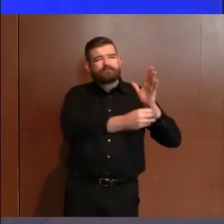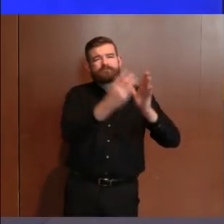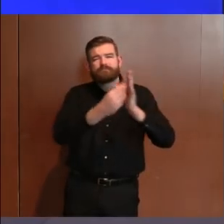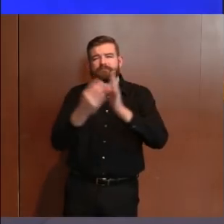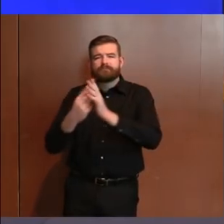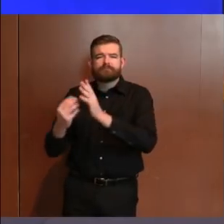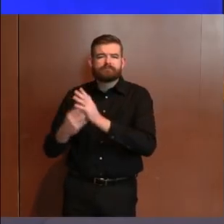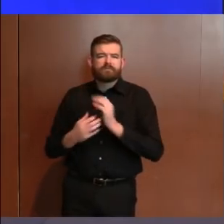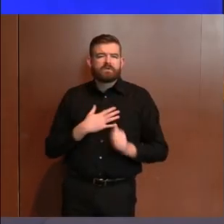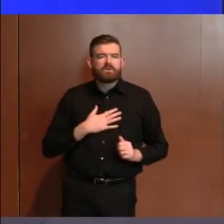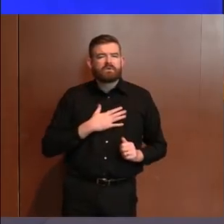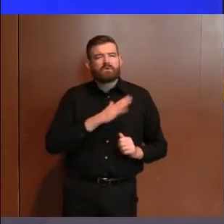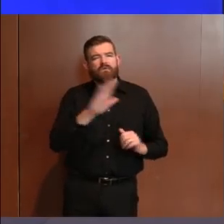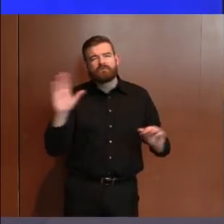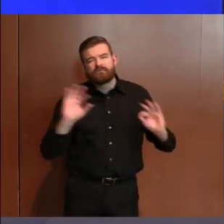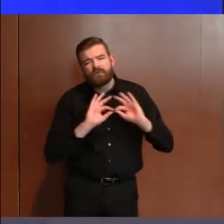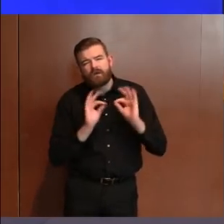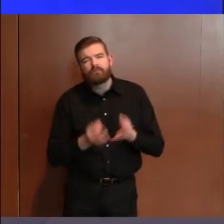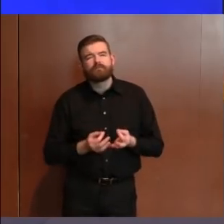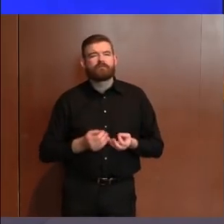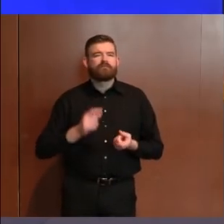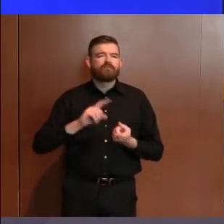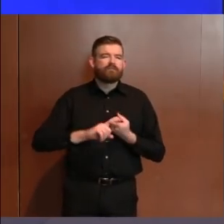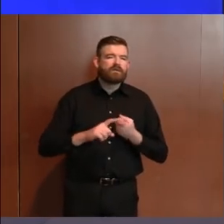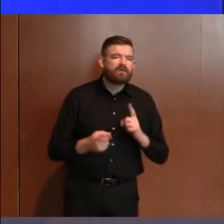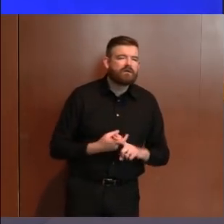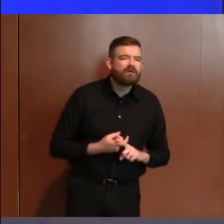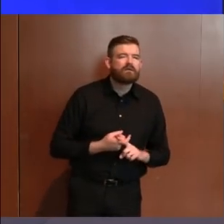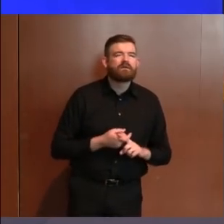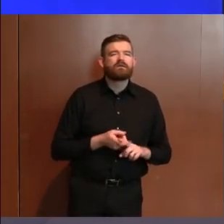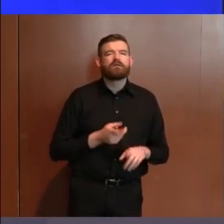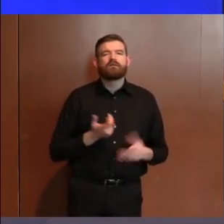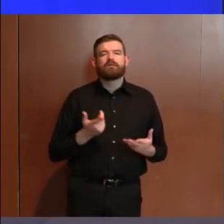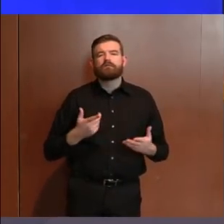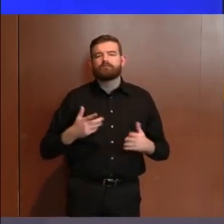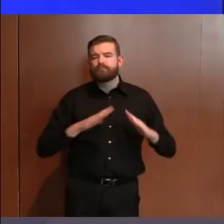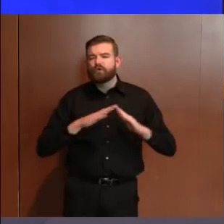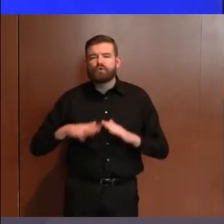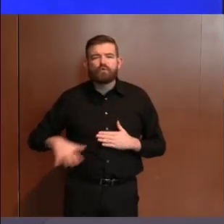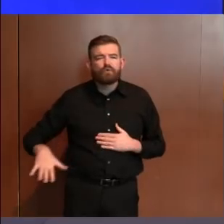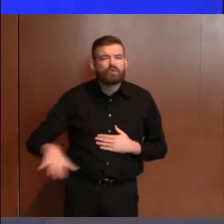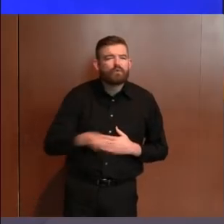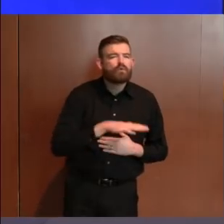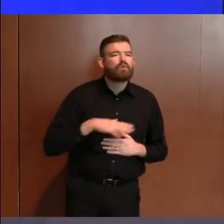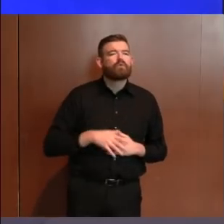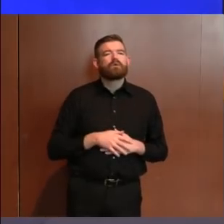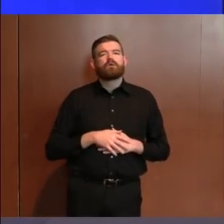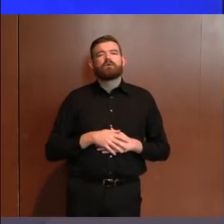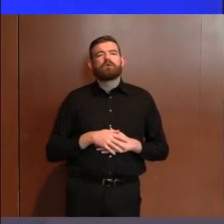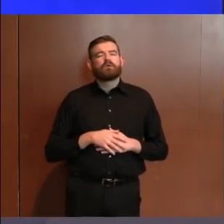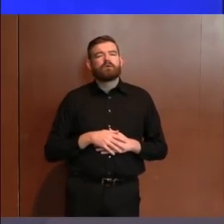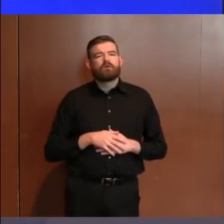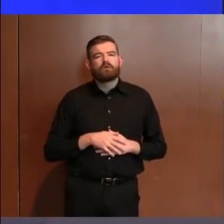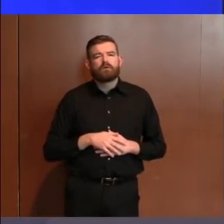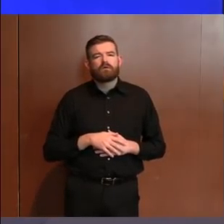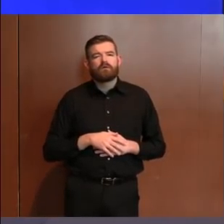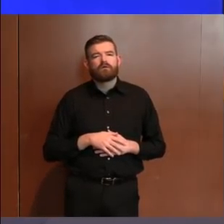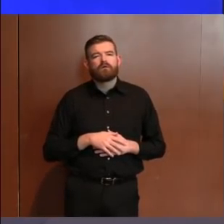families and friends and communities, the folks who are dealing with COVID-19 right now as we speak.